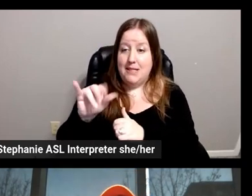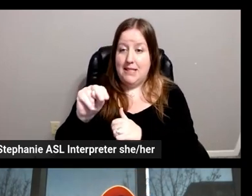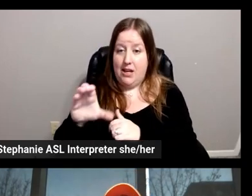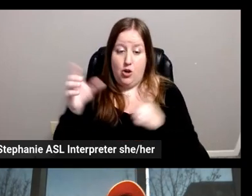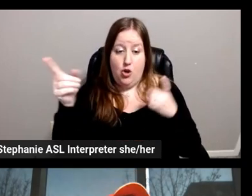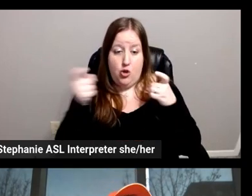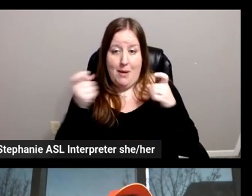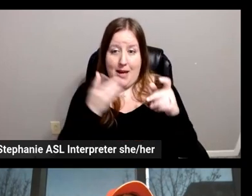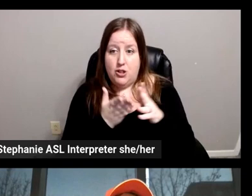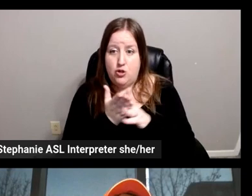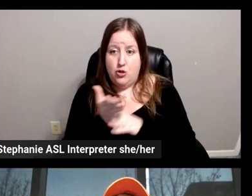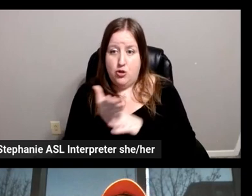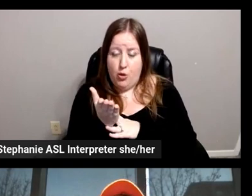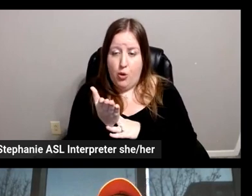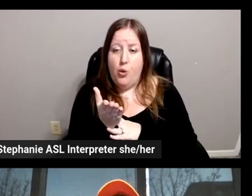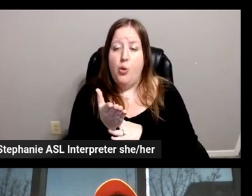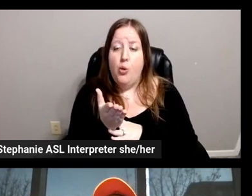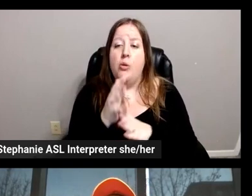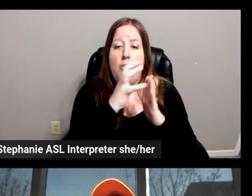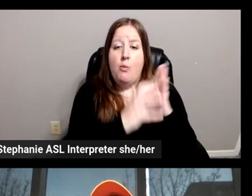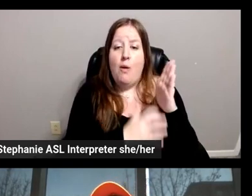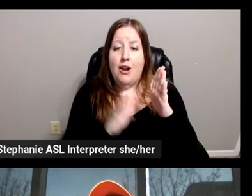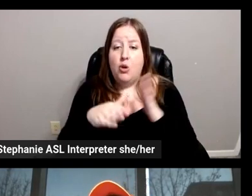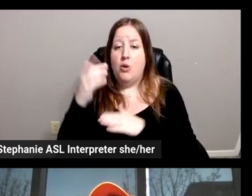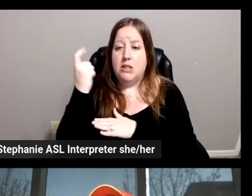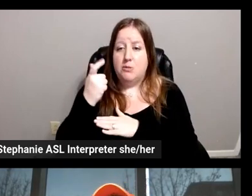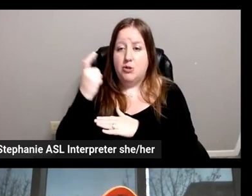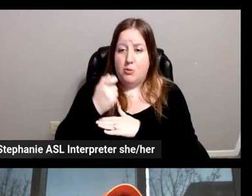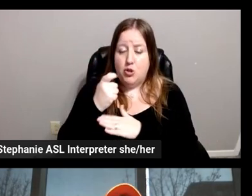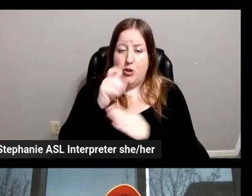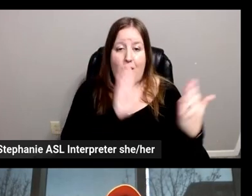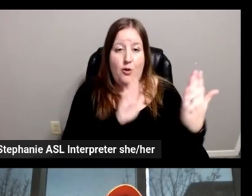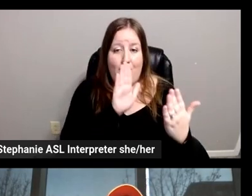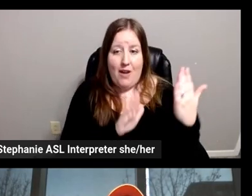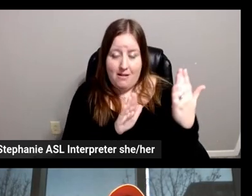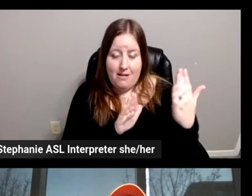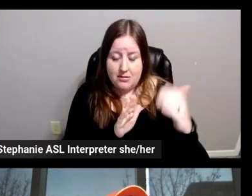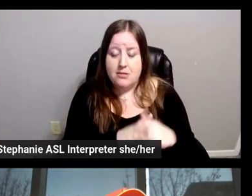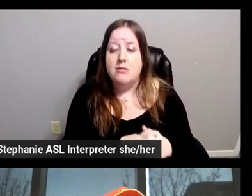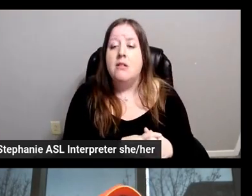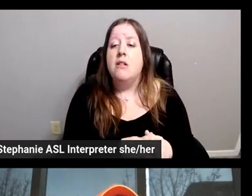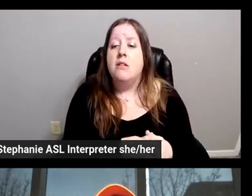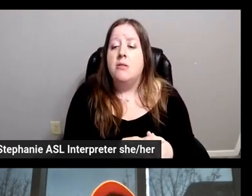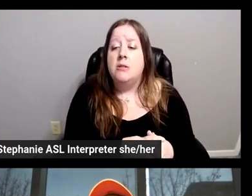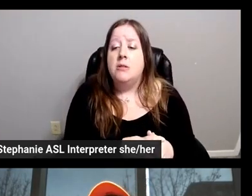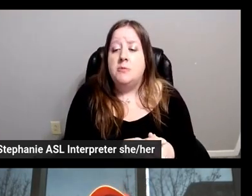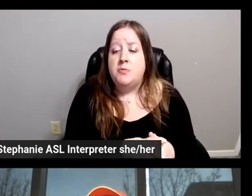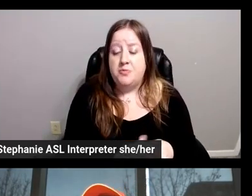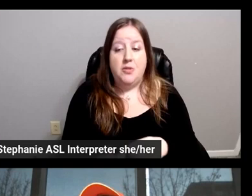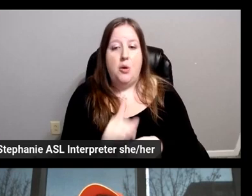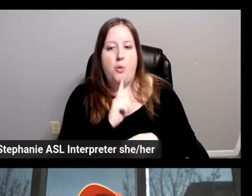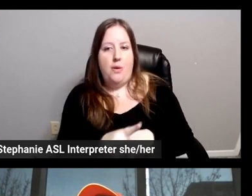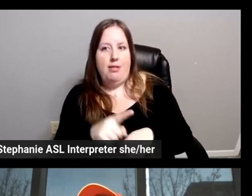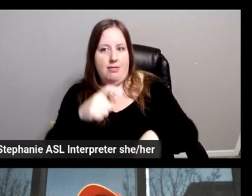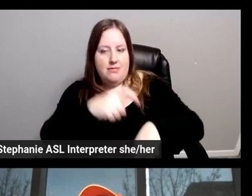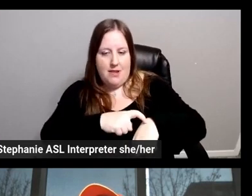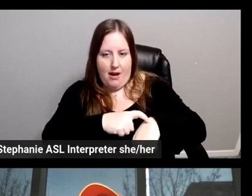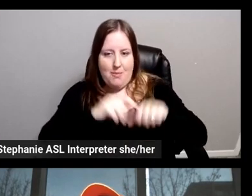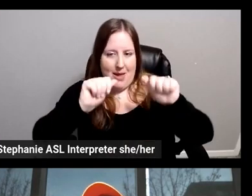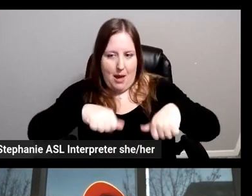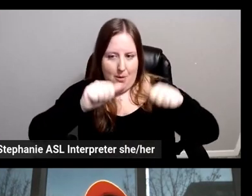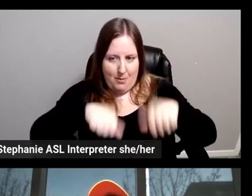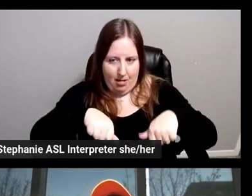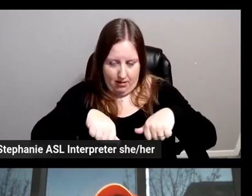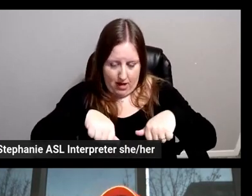through writing your subscription interface and that's it. So, really, the real-time capabilities